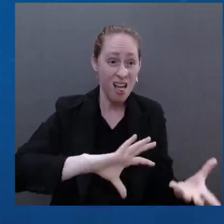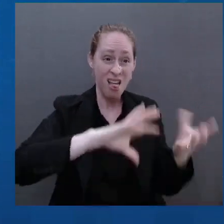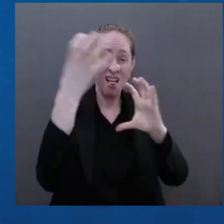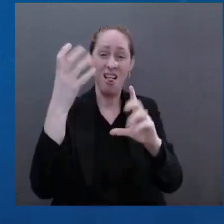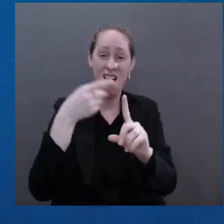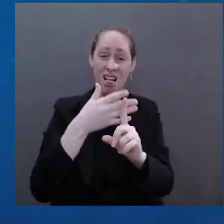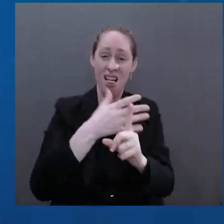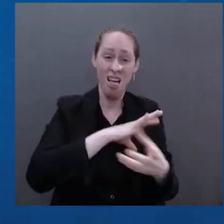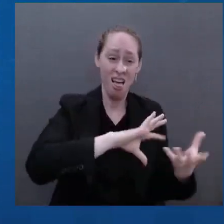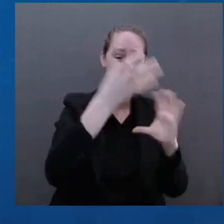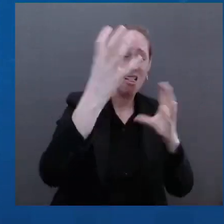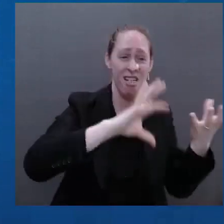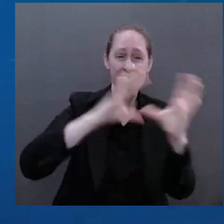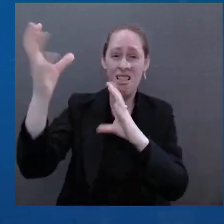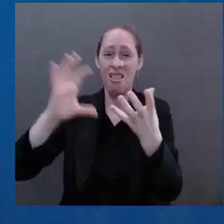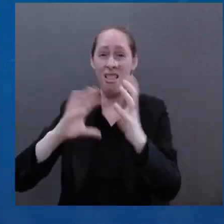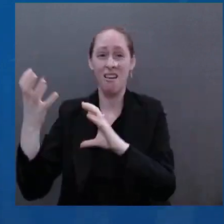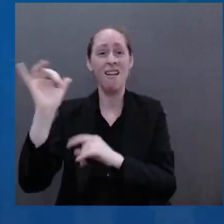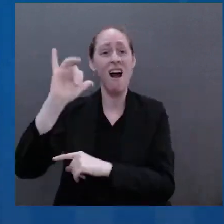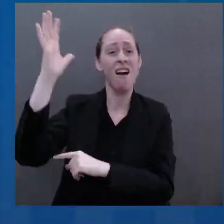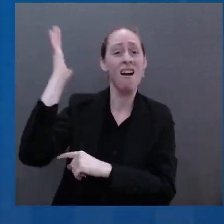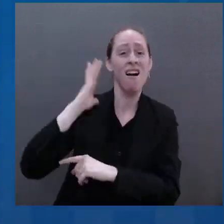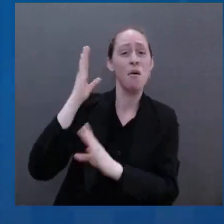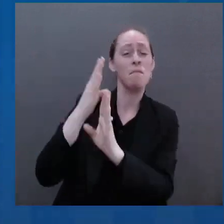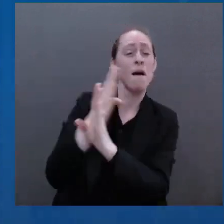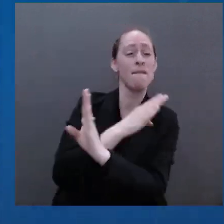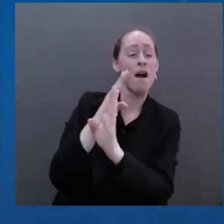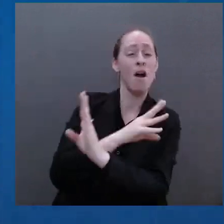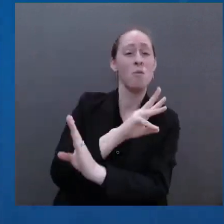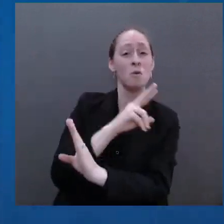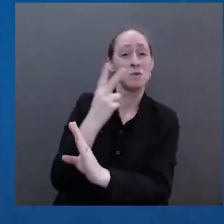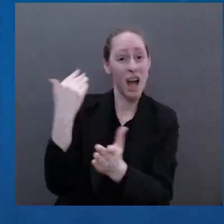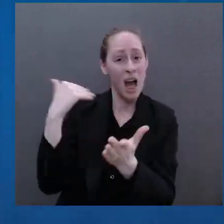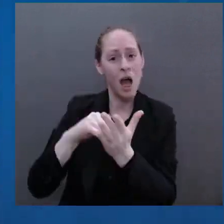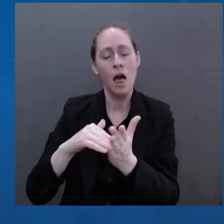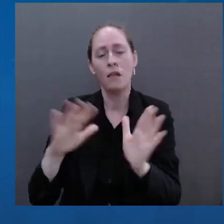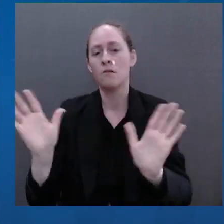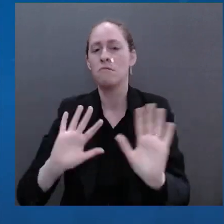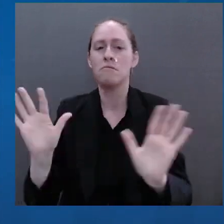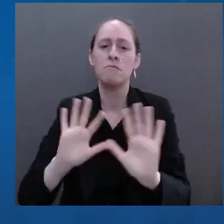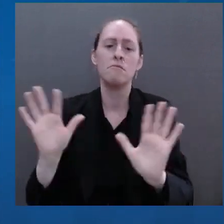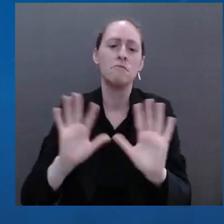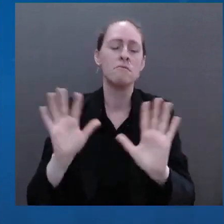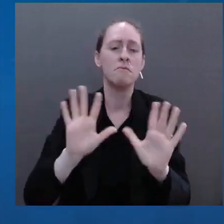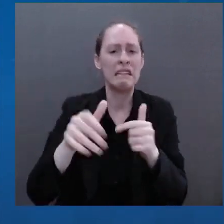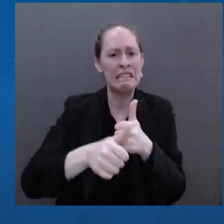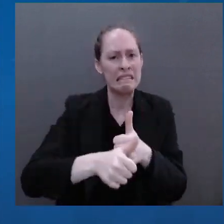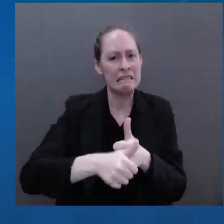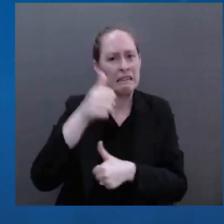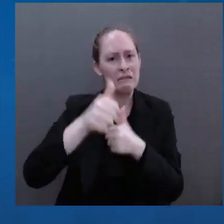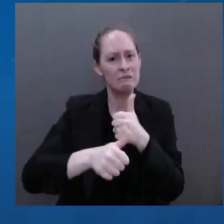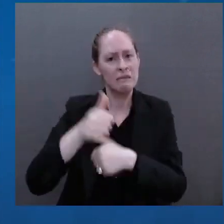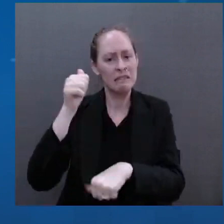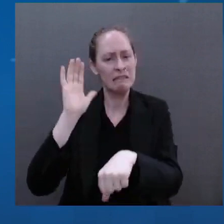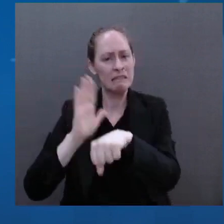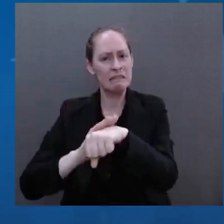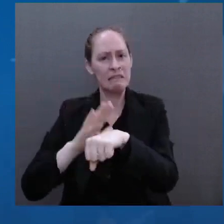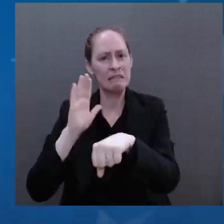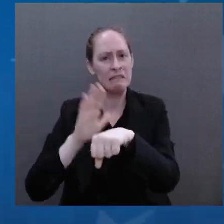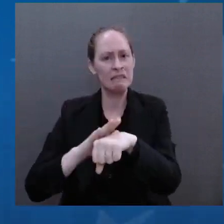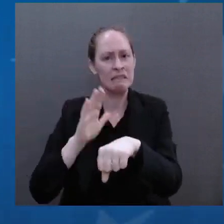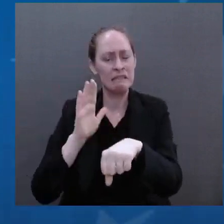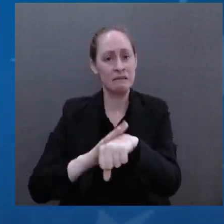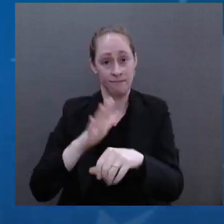response of the West has been so swift and so powerful and so unified, unprecedented and overwhelming.